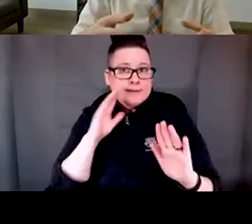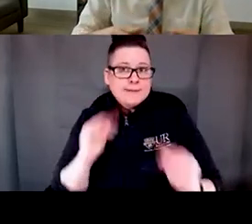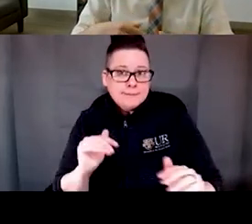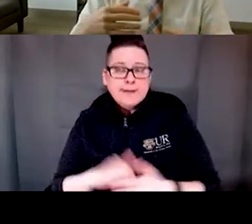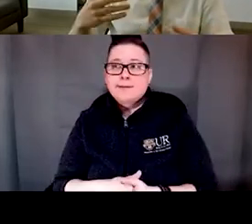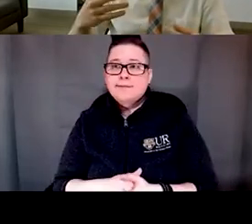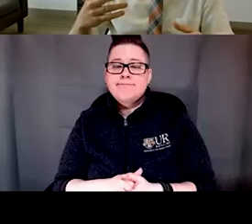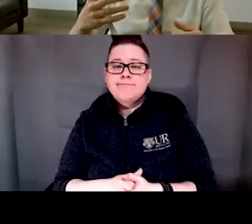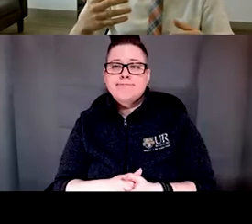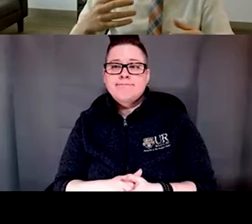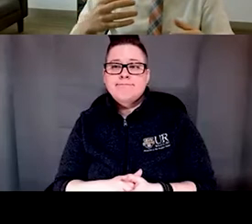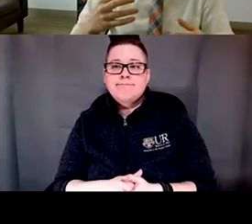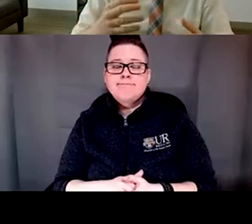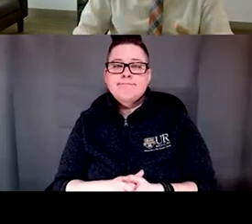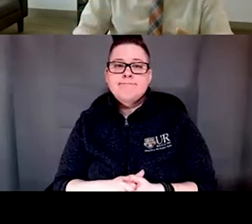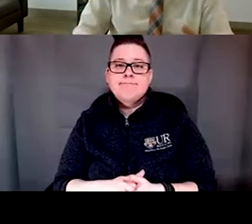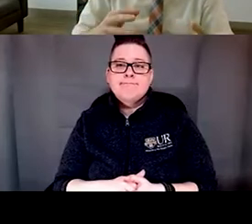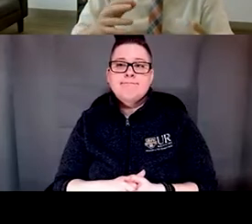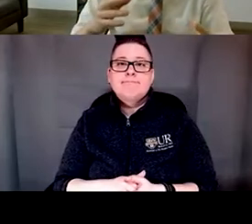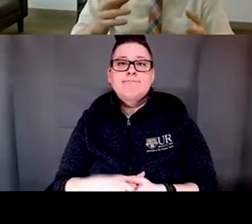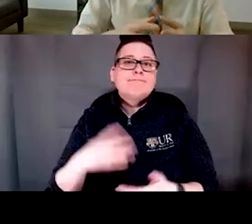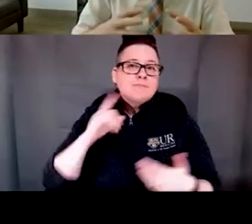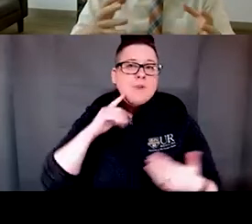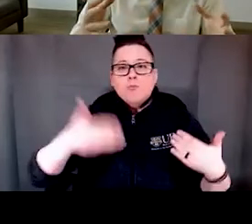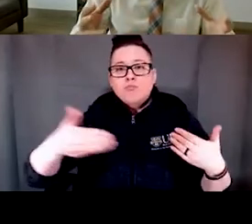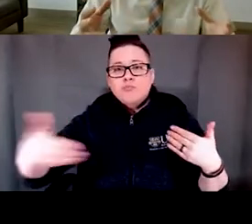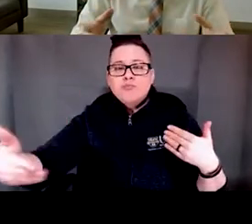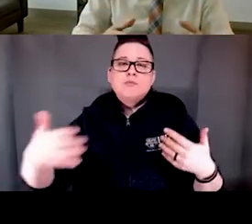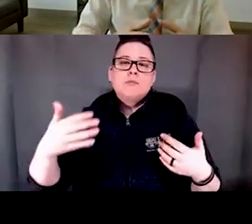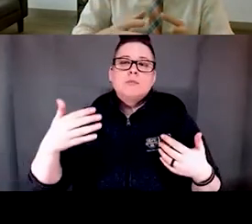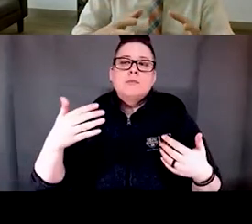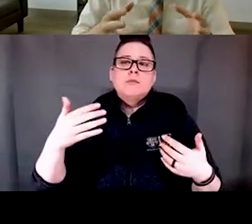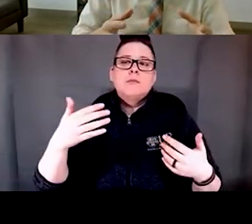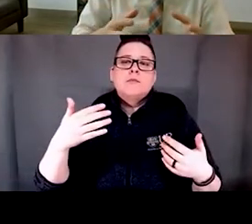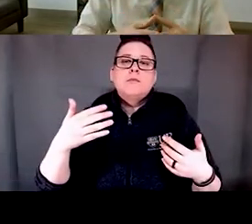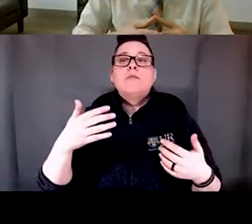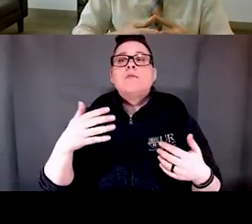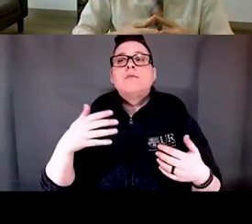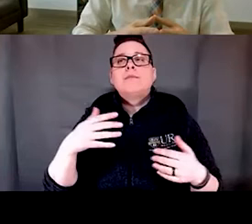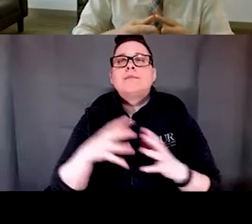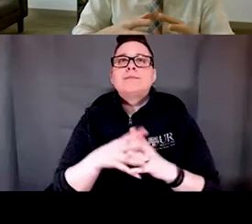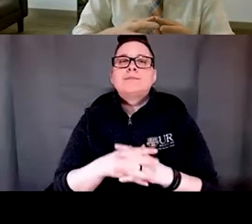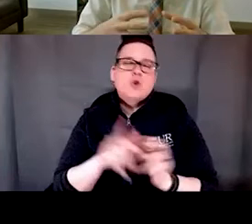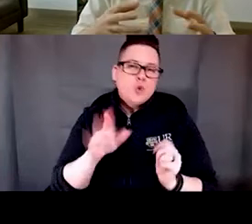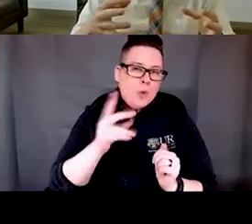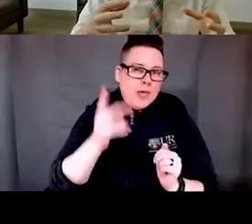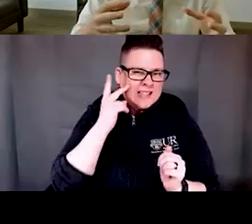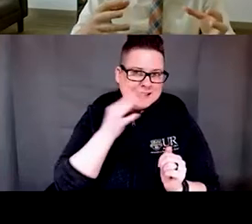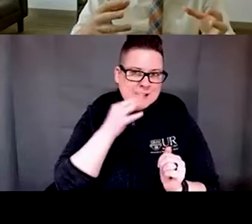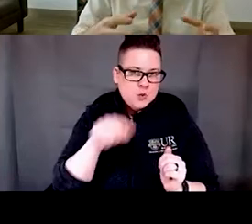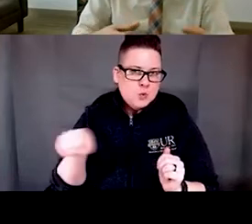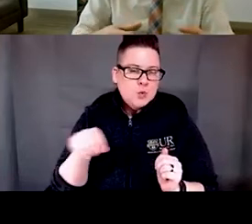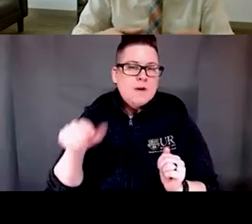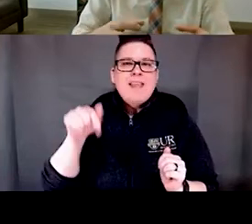in terms of timing, because as I'm going to talk to you, as you're going to see it, it's a very